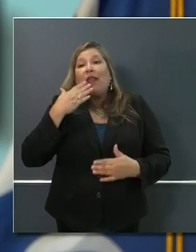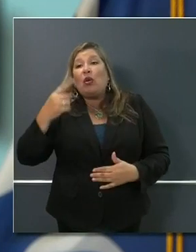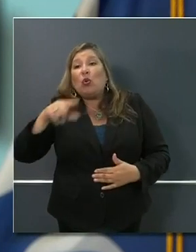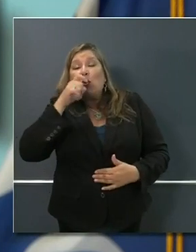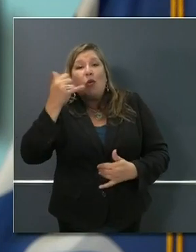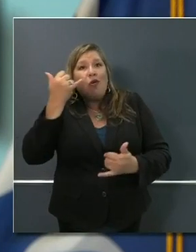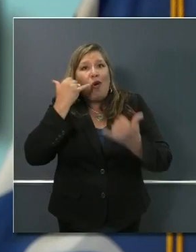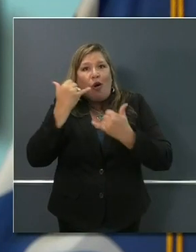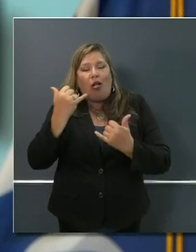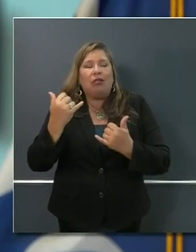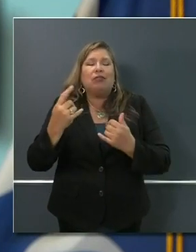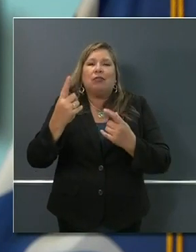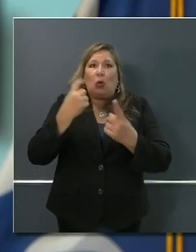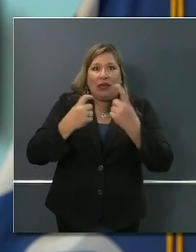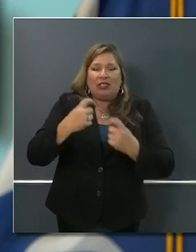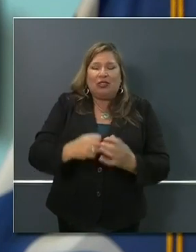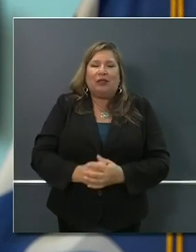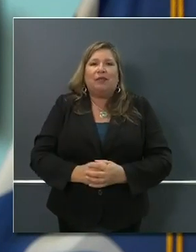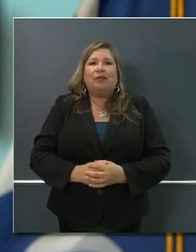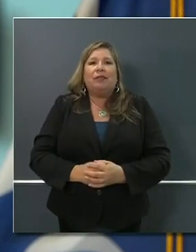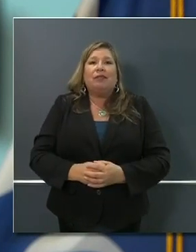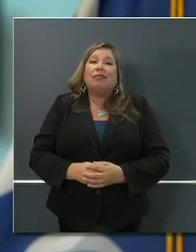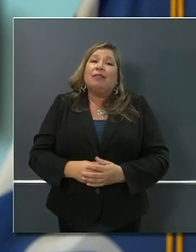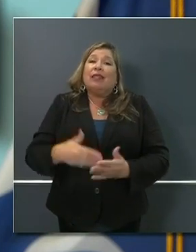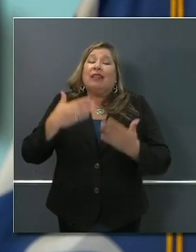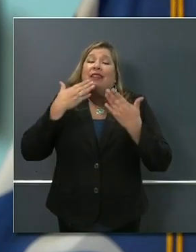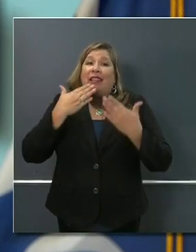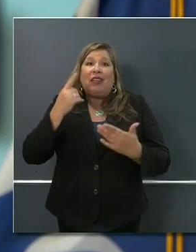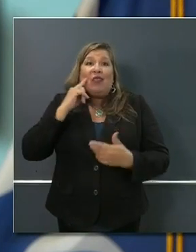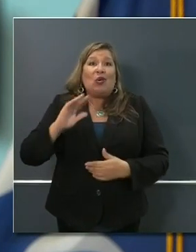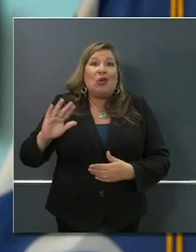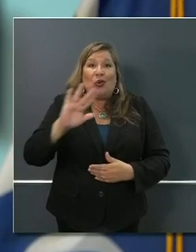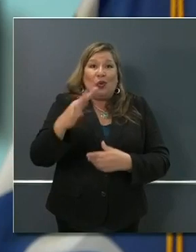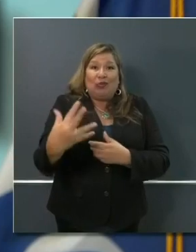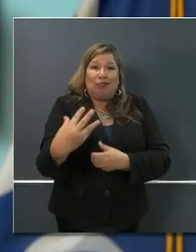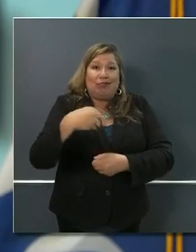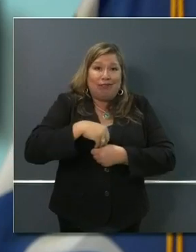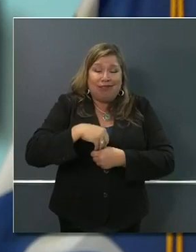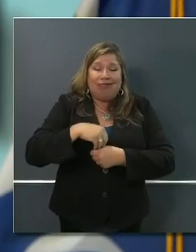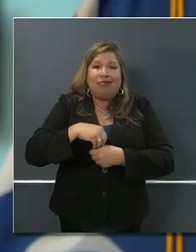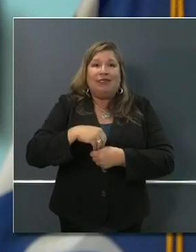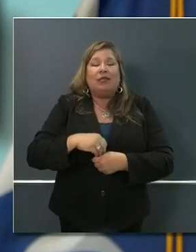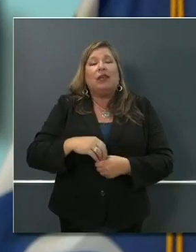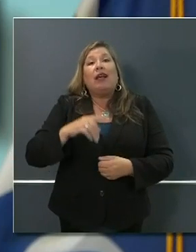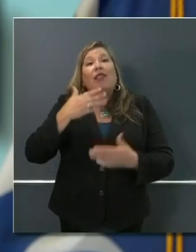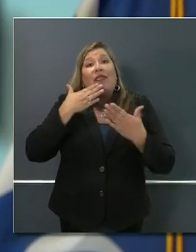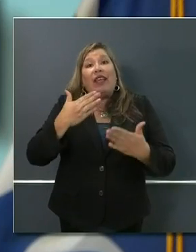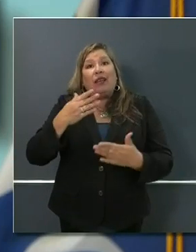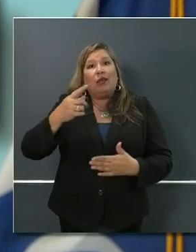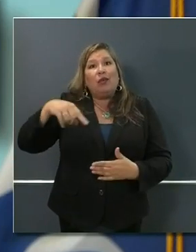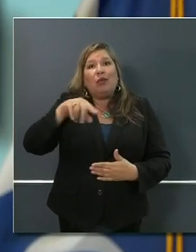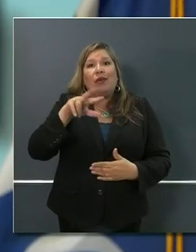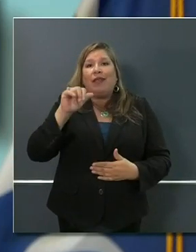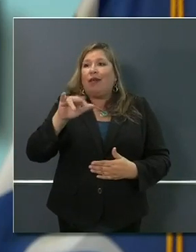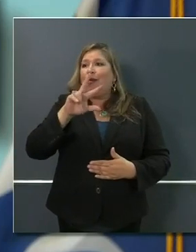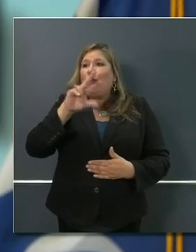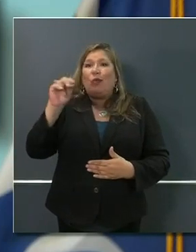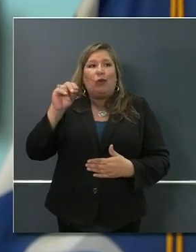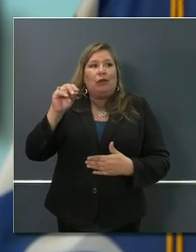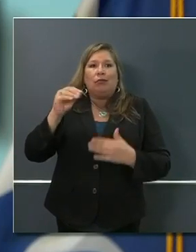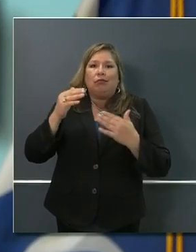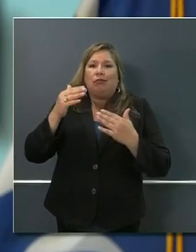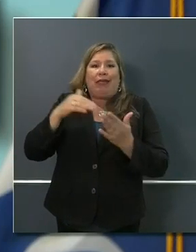for your inclusion. In that spirit, I mean those 30-plus thousand people that are